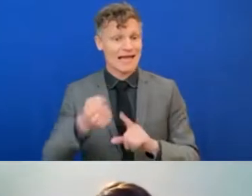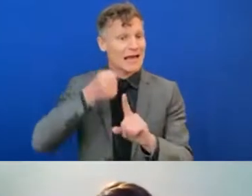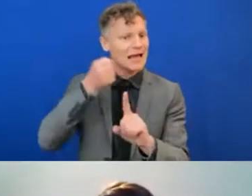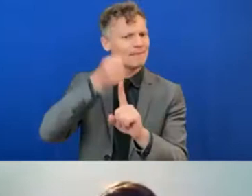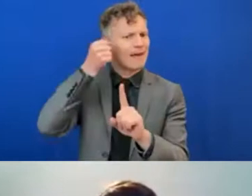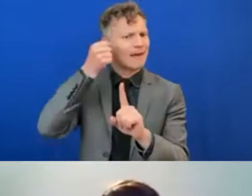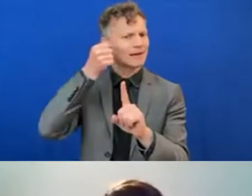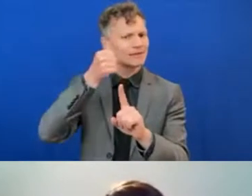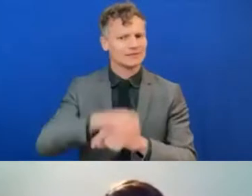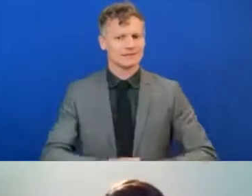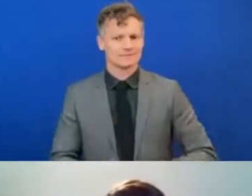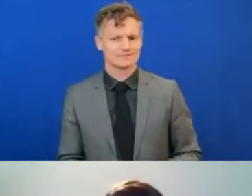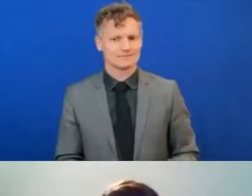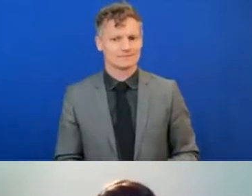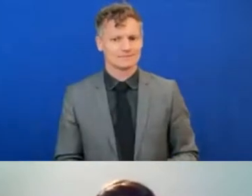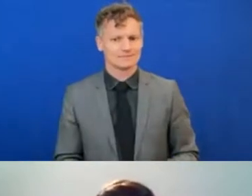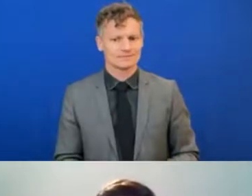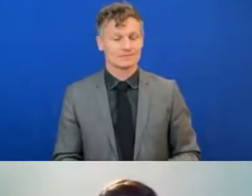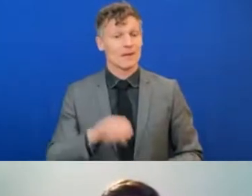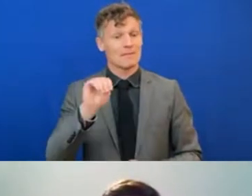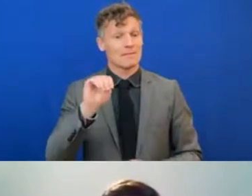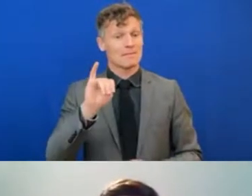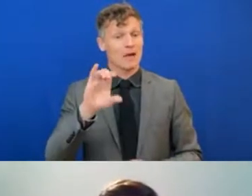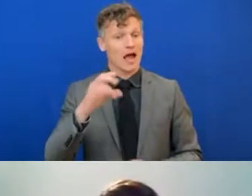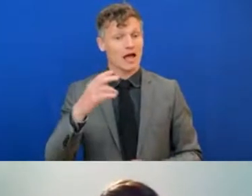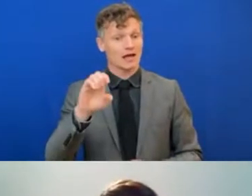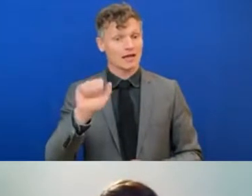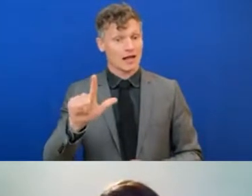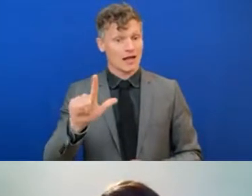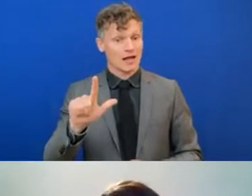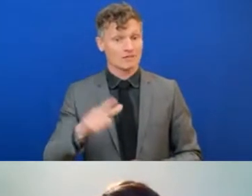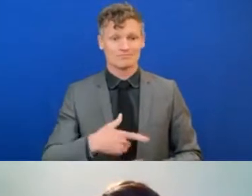Thank you. Michael. Innovation.